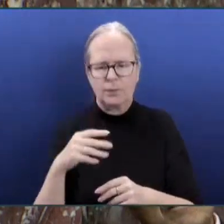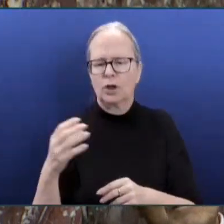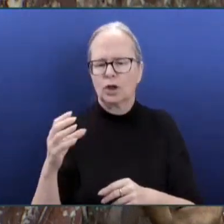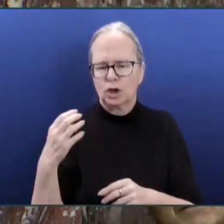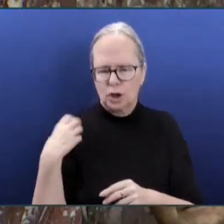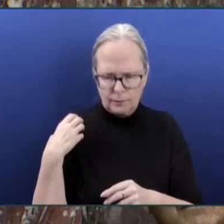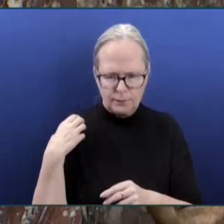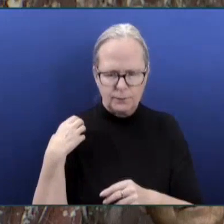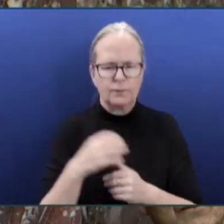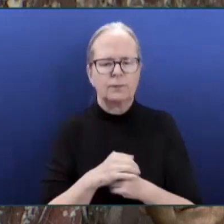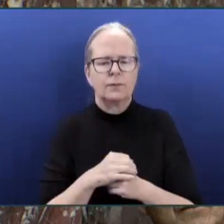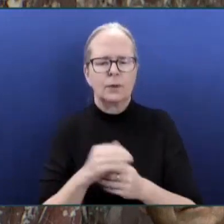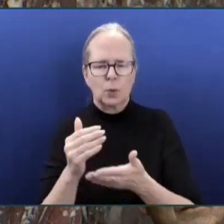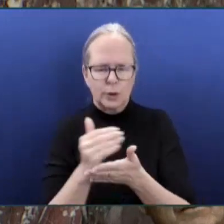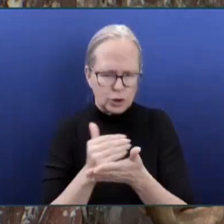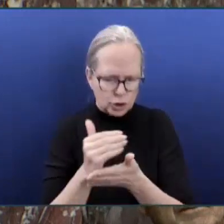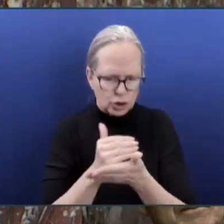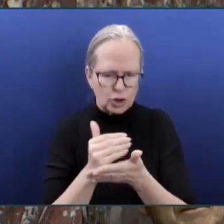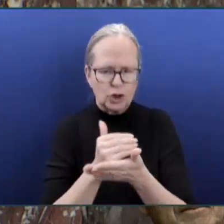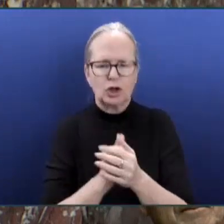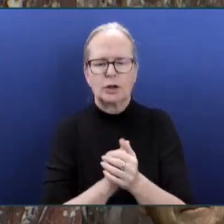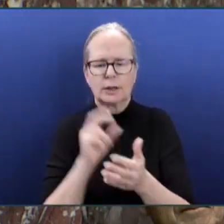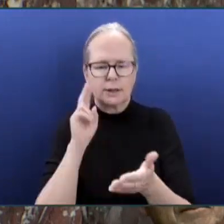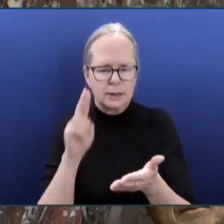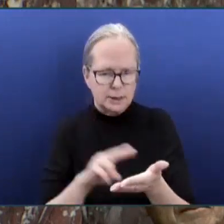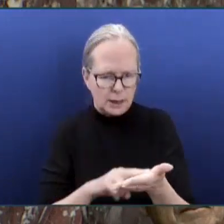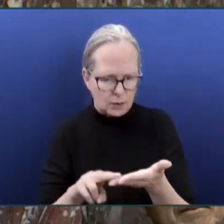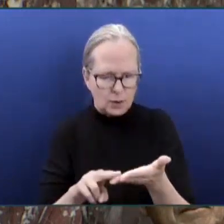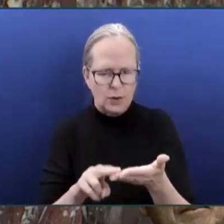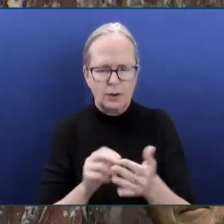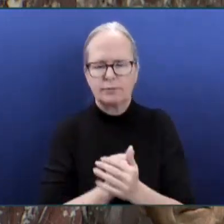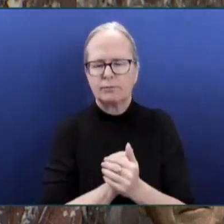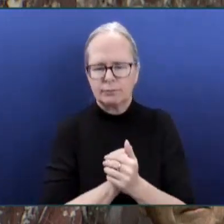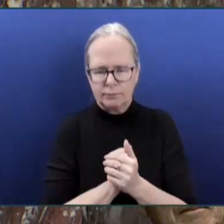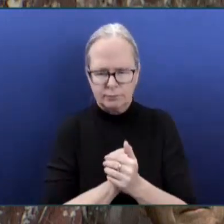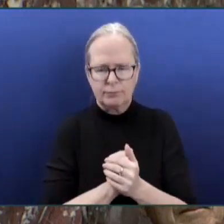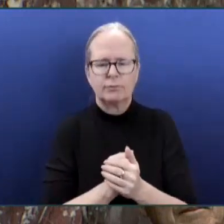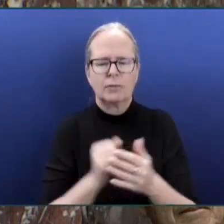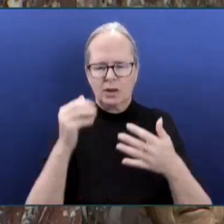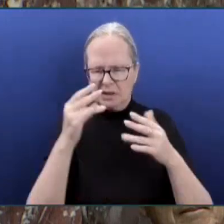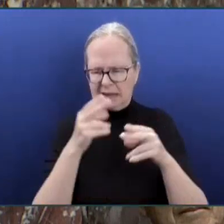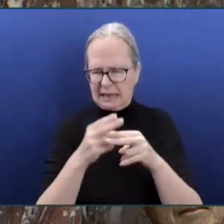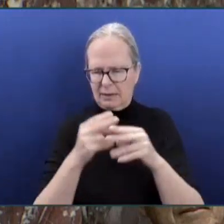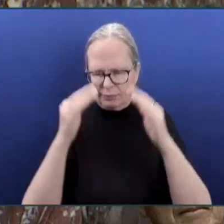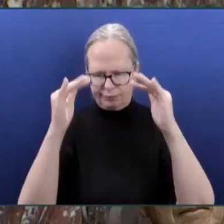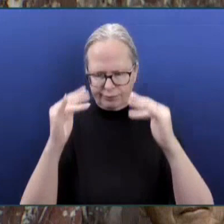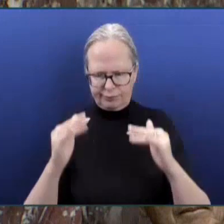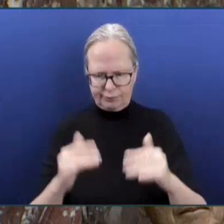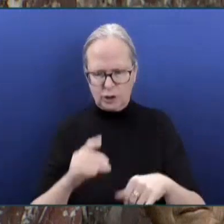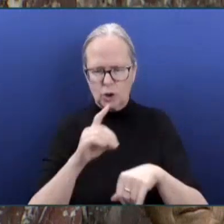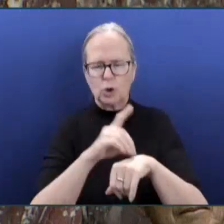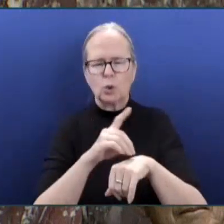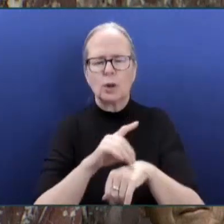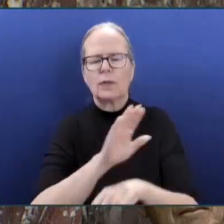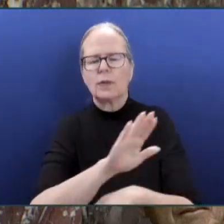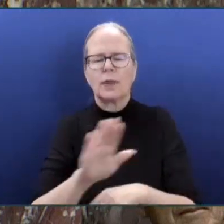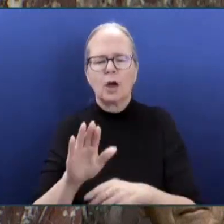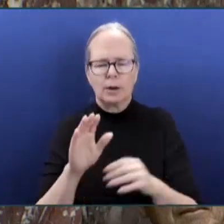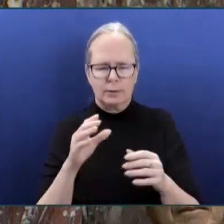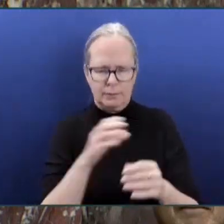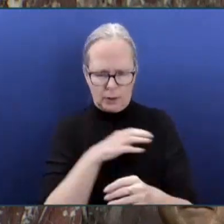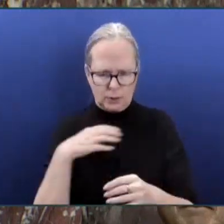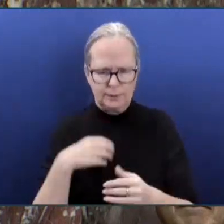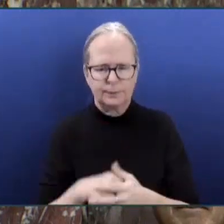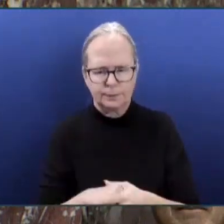Eliza Cole, Secretary. Tumblr Chen, Mike's Division Coordinator. Greg Daniels, Junior Squad Division Coordinator and Head of